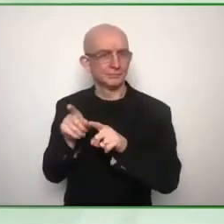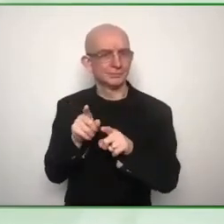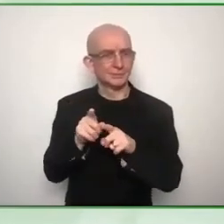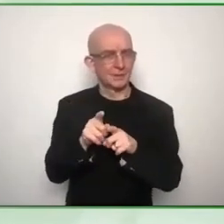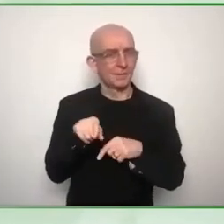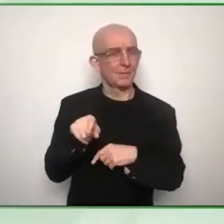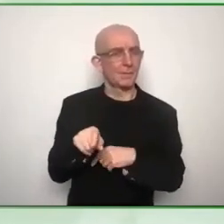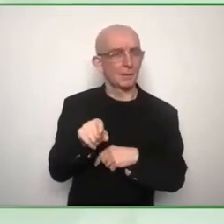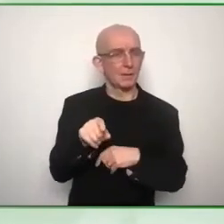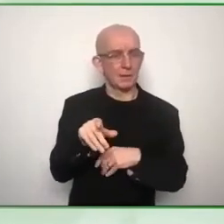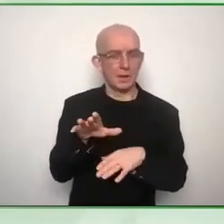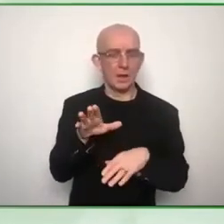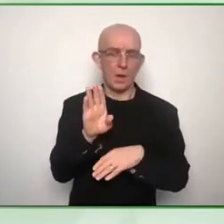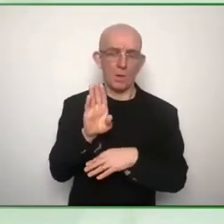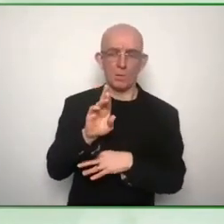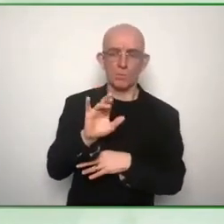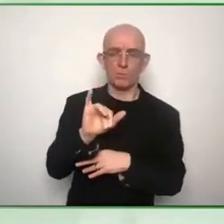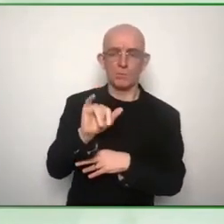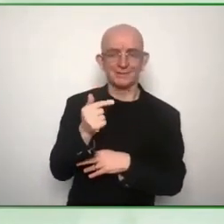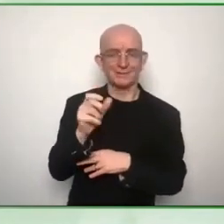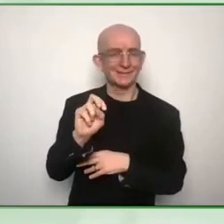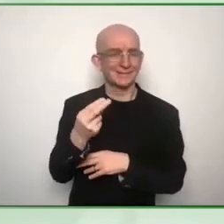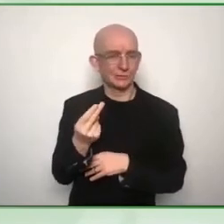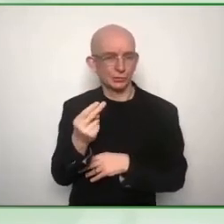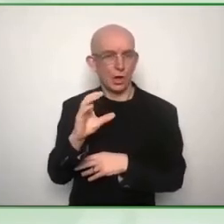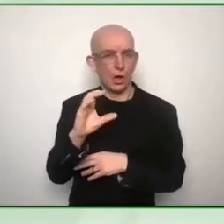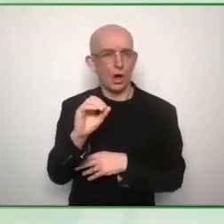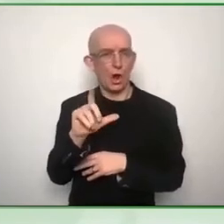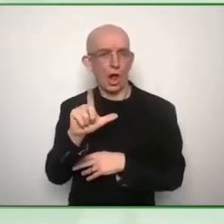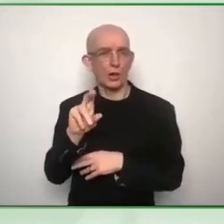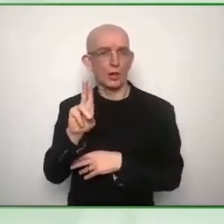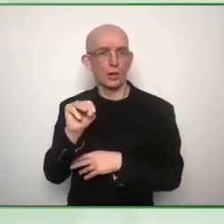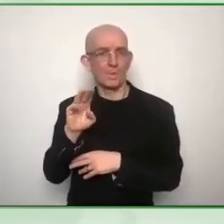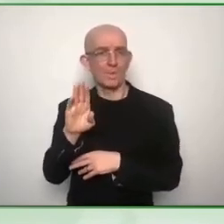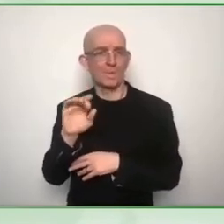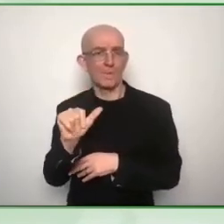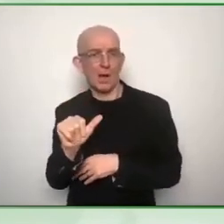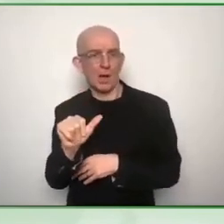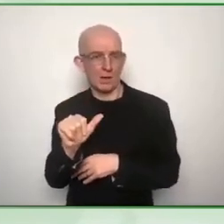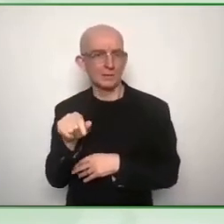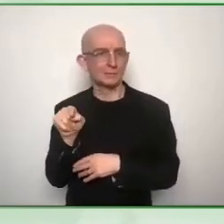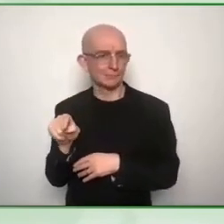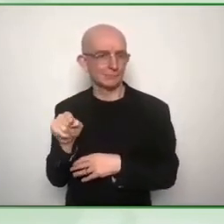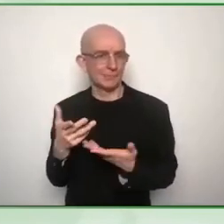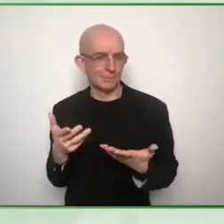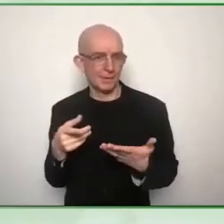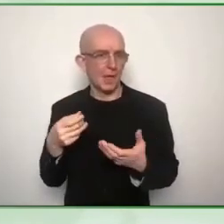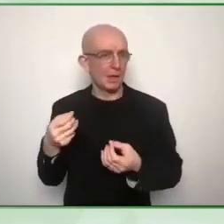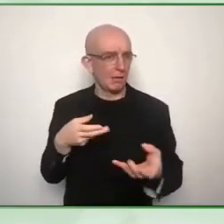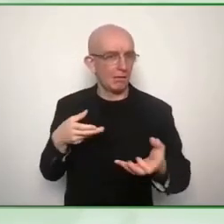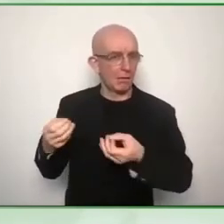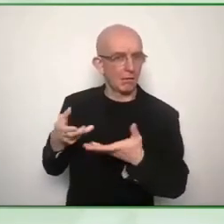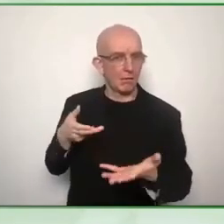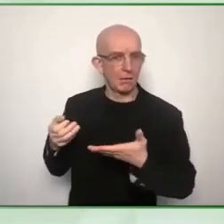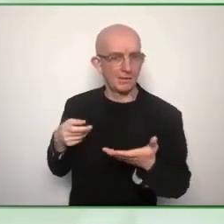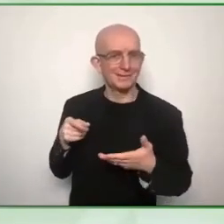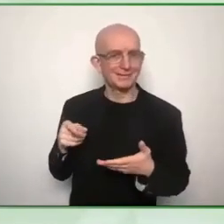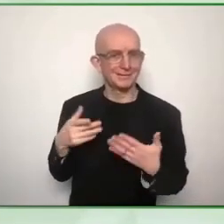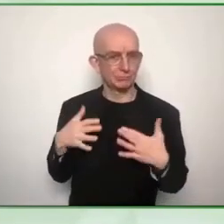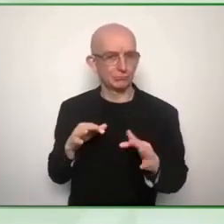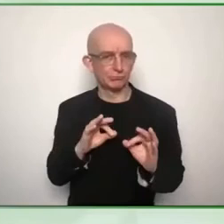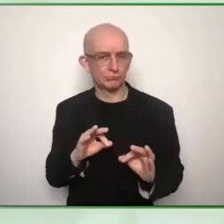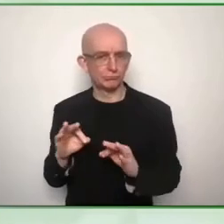to bring over a graphic facilitator petra plichka uh brett you you might have missed in the opening we introduced our graphic